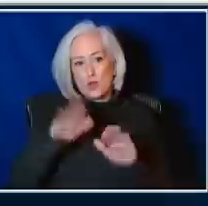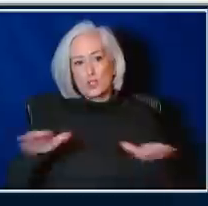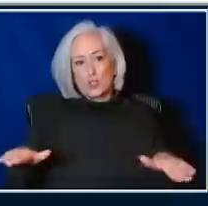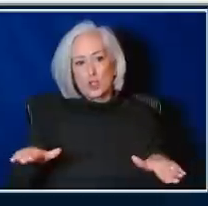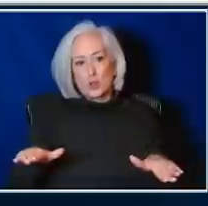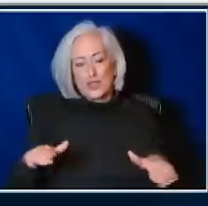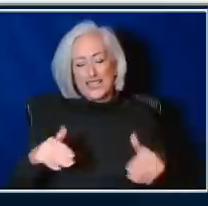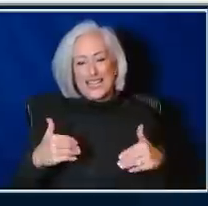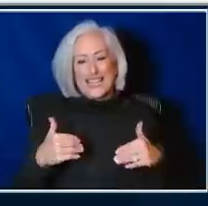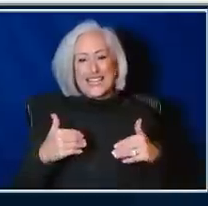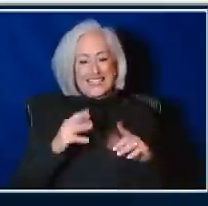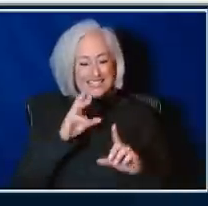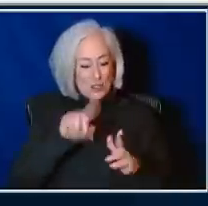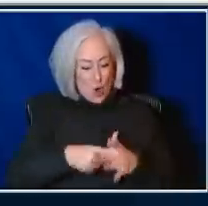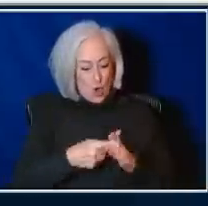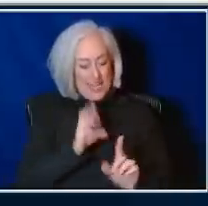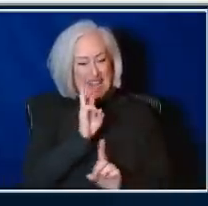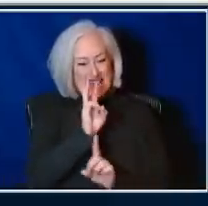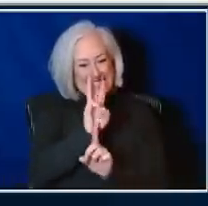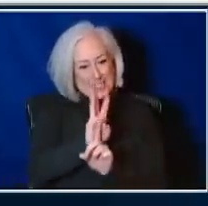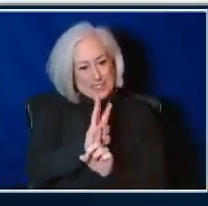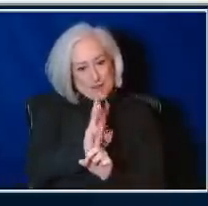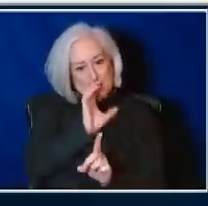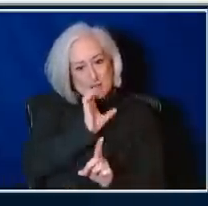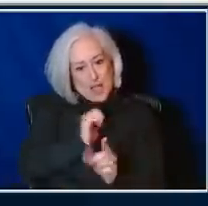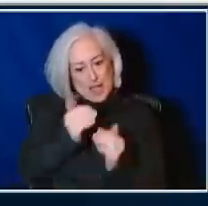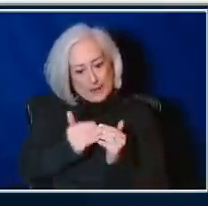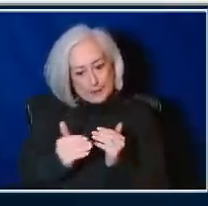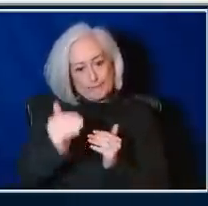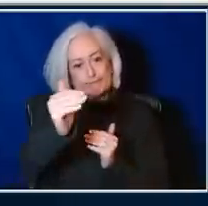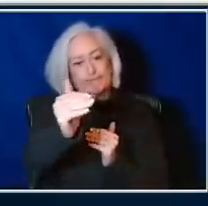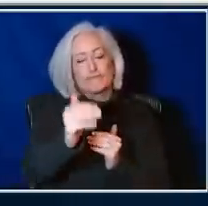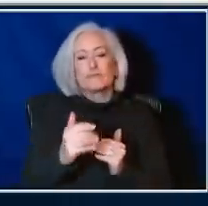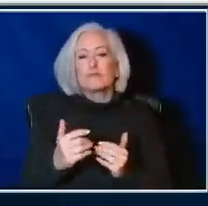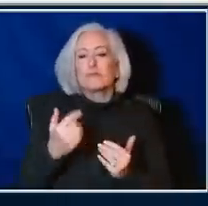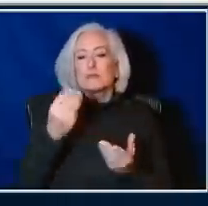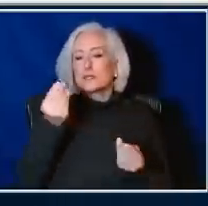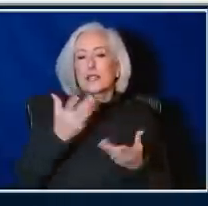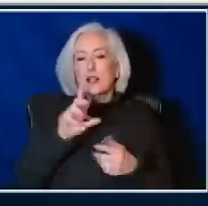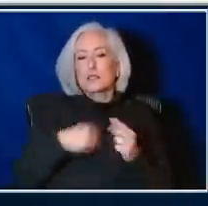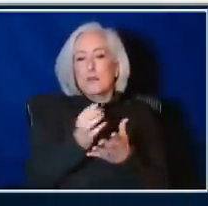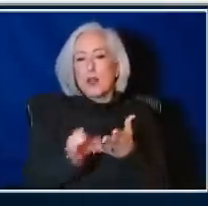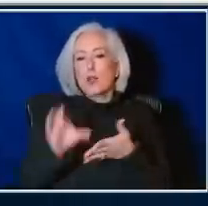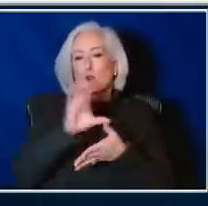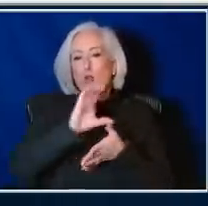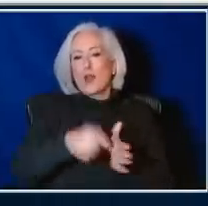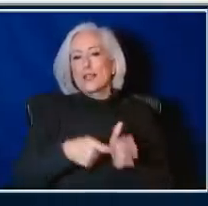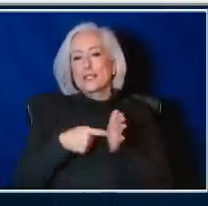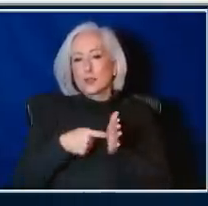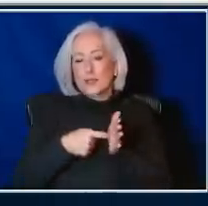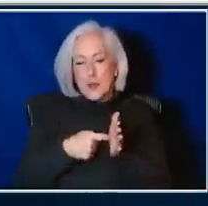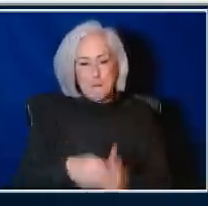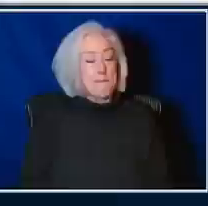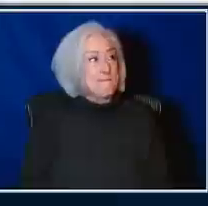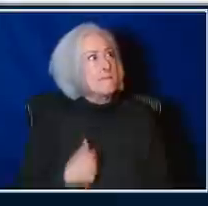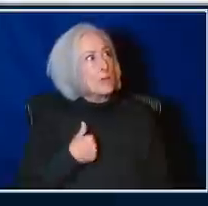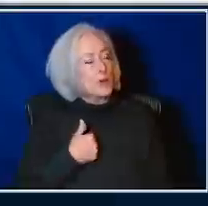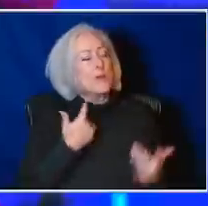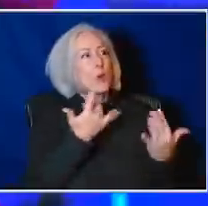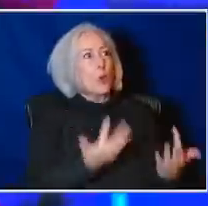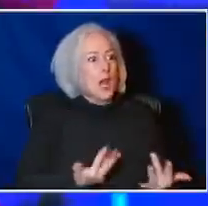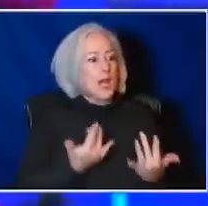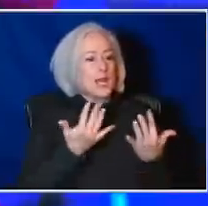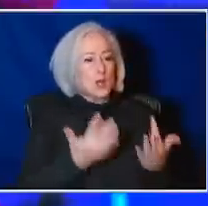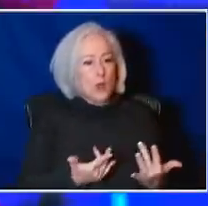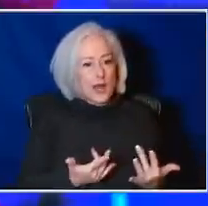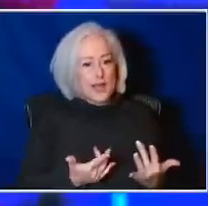Talk to us about the criteria. You know, I think this is great. This is certainly needed. We've been waiting for this as far as the bivalent